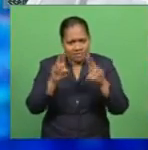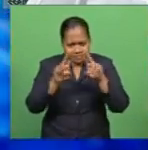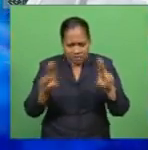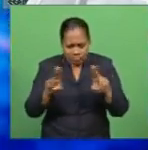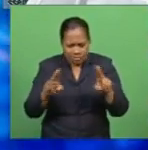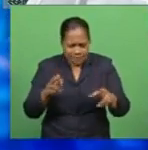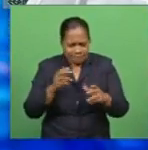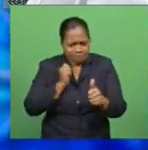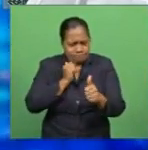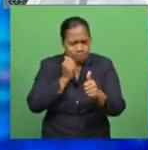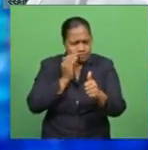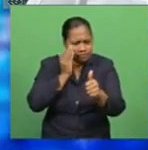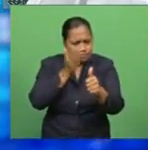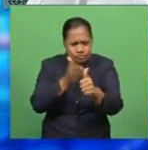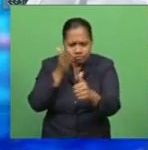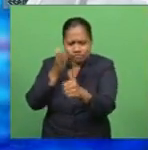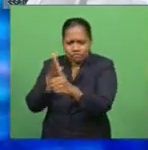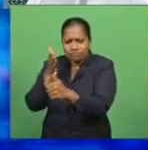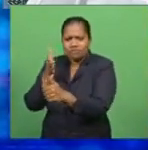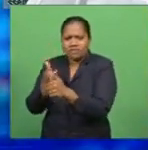sector by addressing challenges.